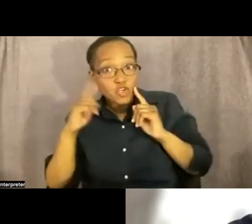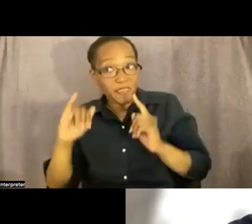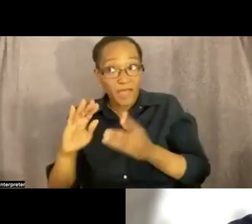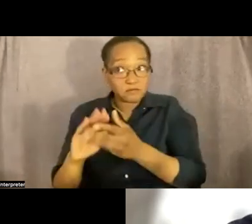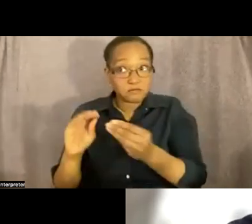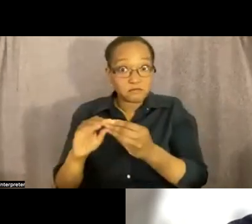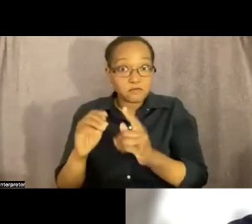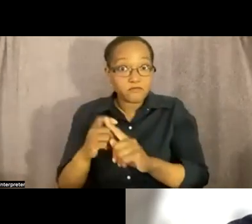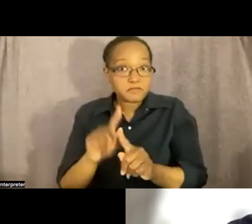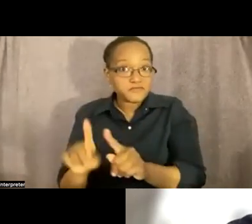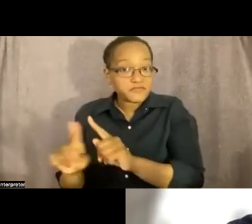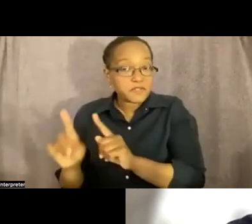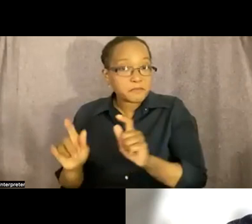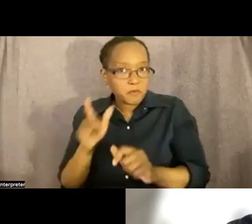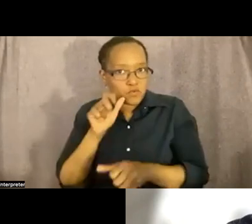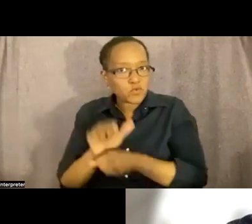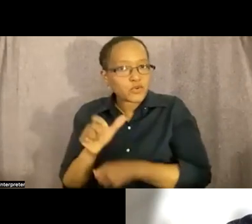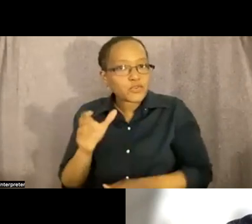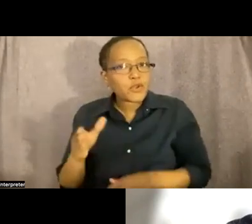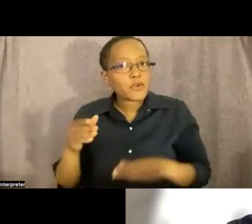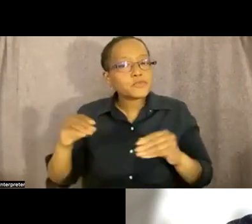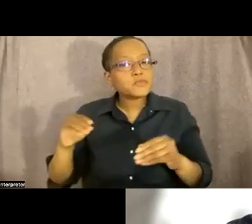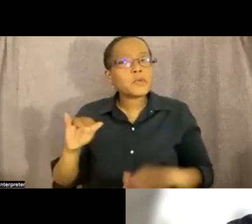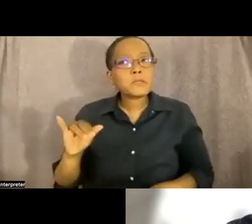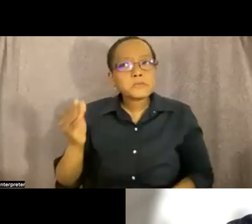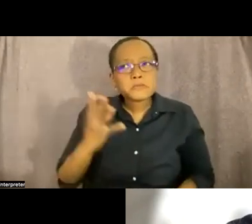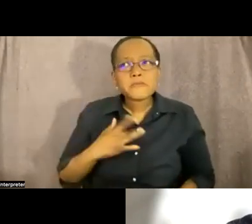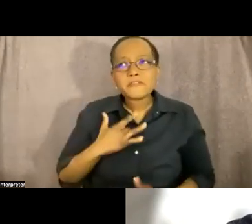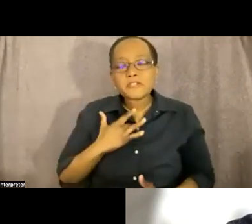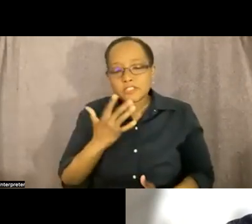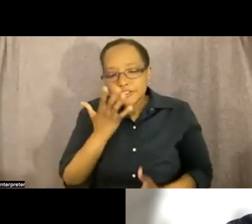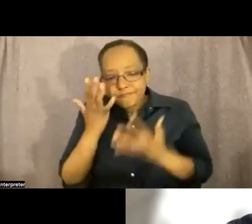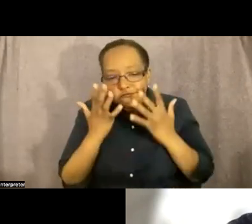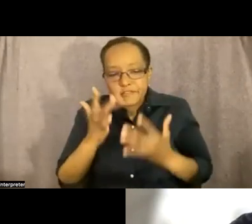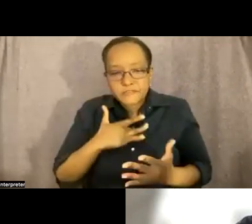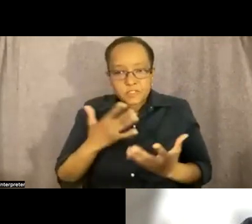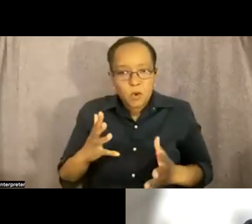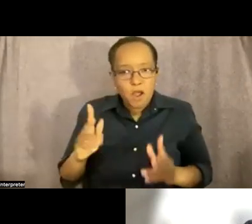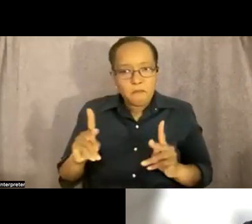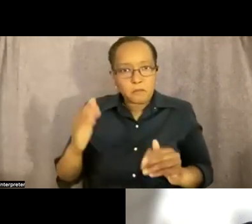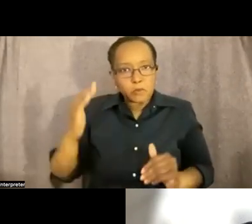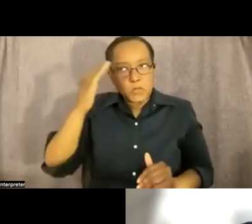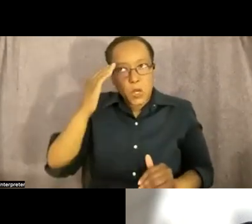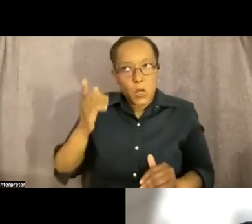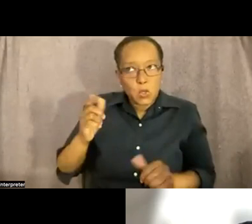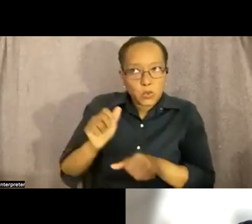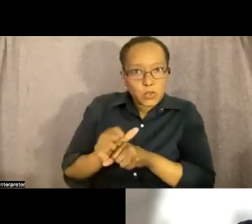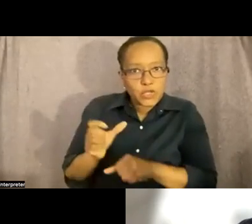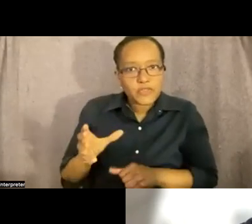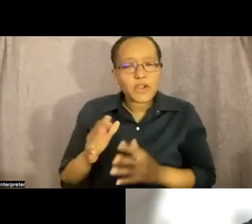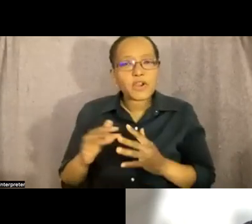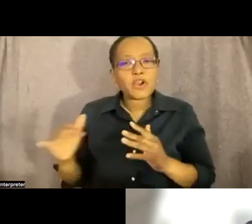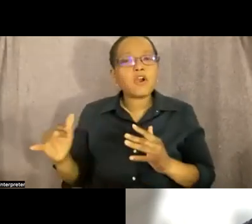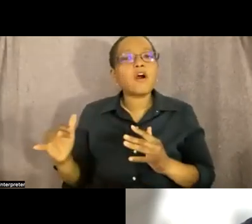uh you know now how it is people are they're